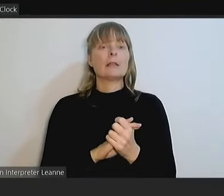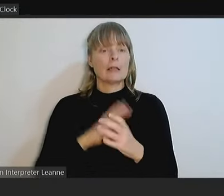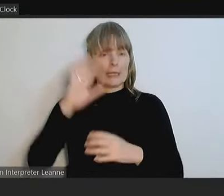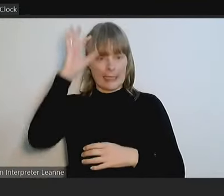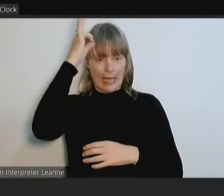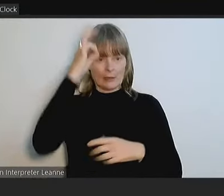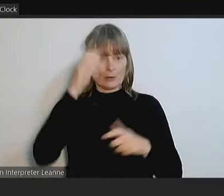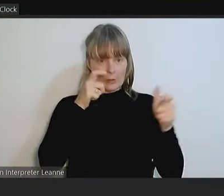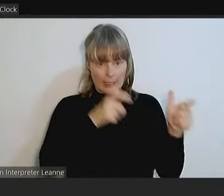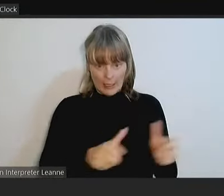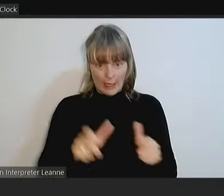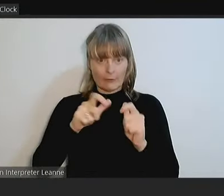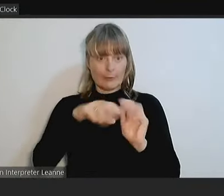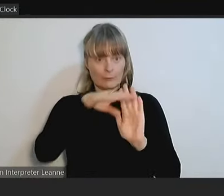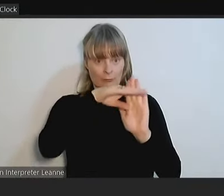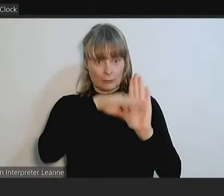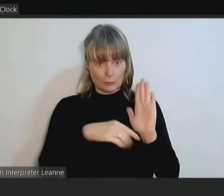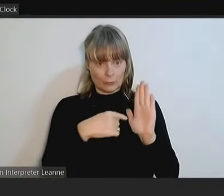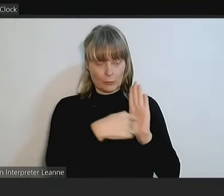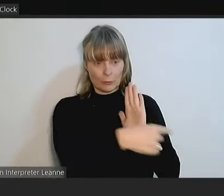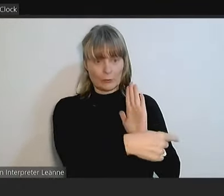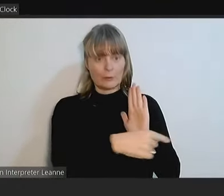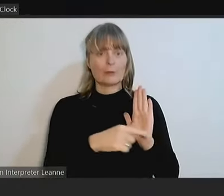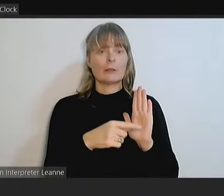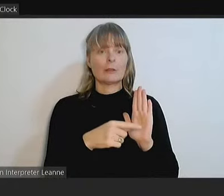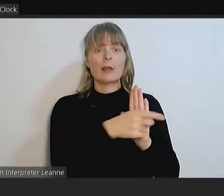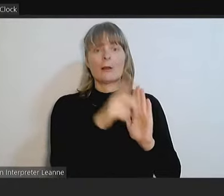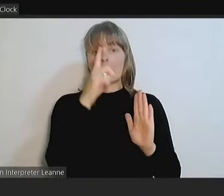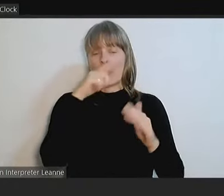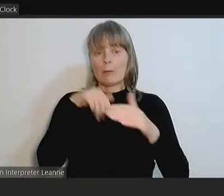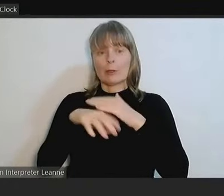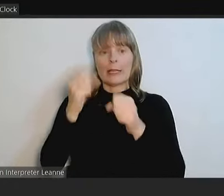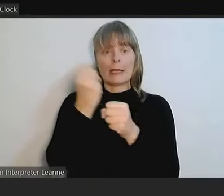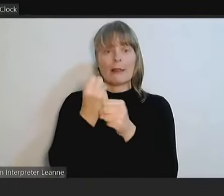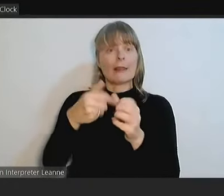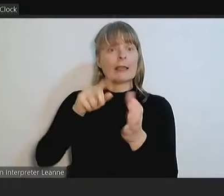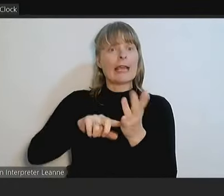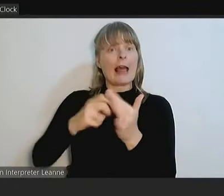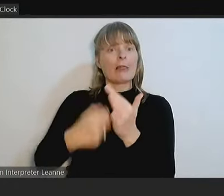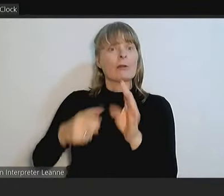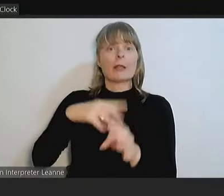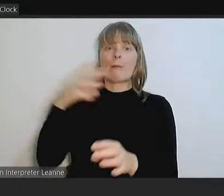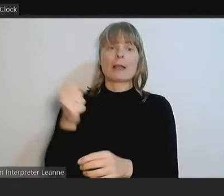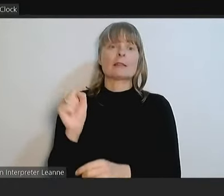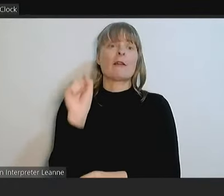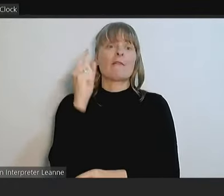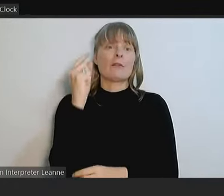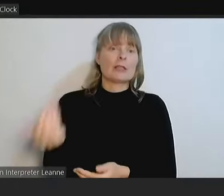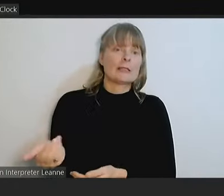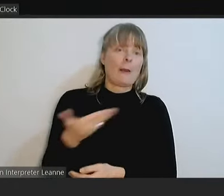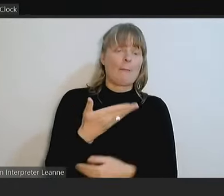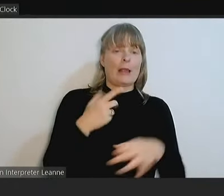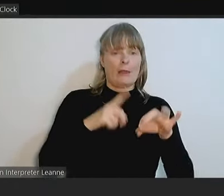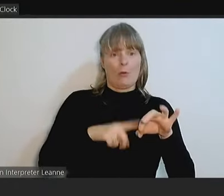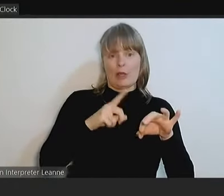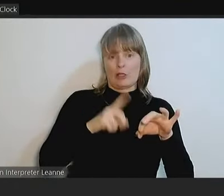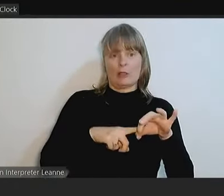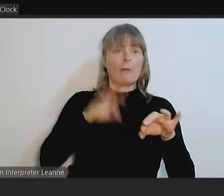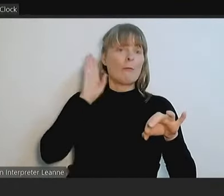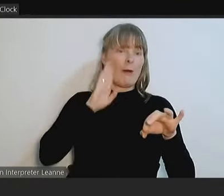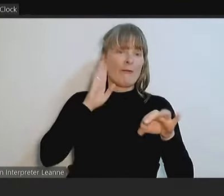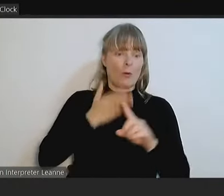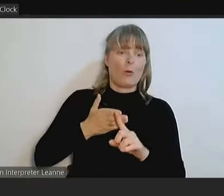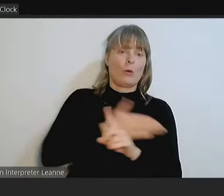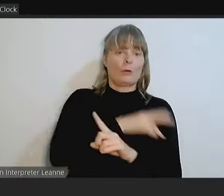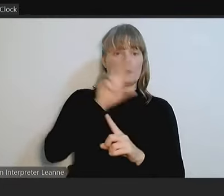no question will be taken from people in the gallery unless that you've actually submitted your question prior to 12 noon today.